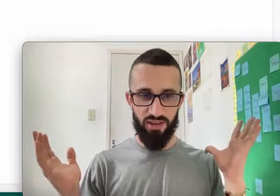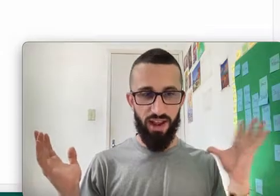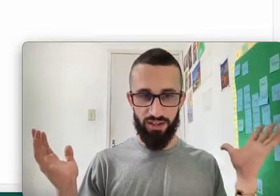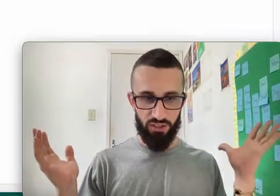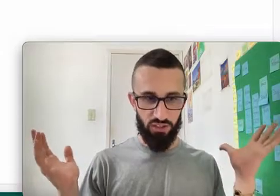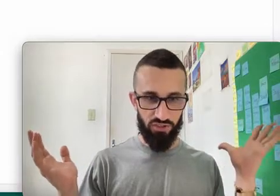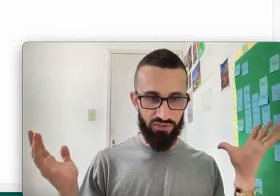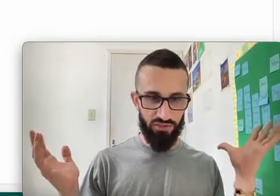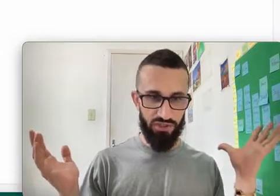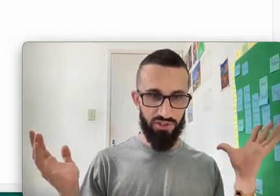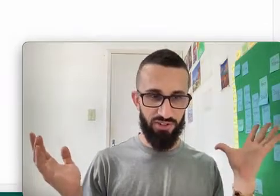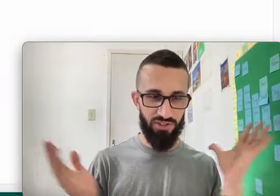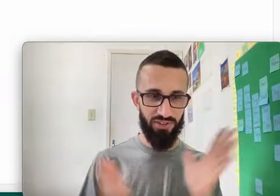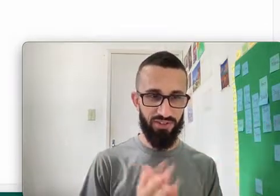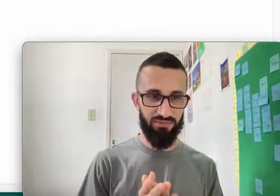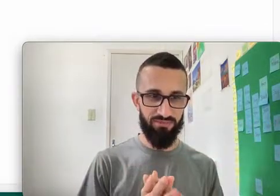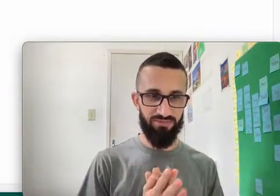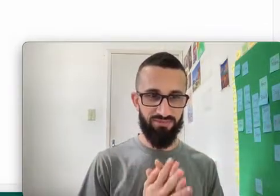actions